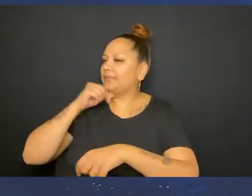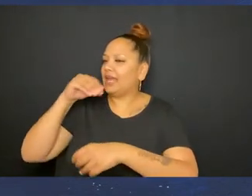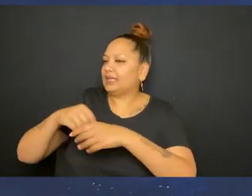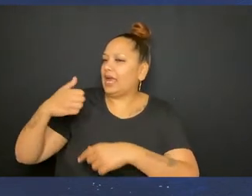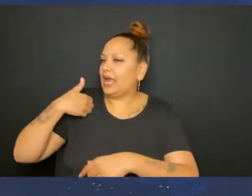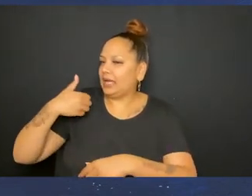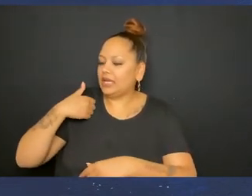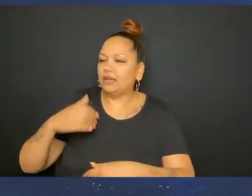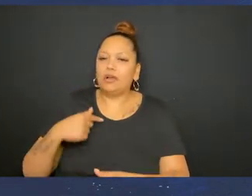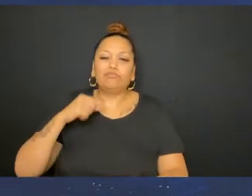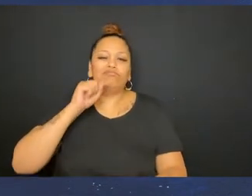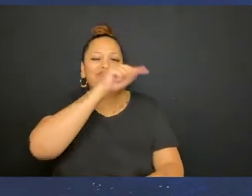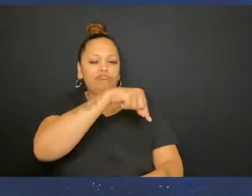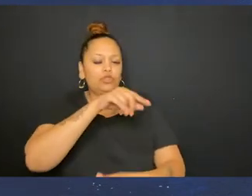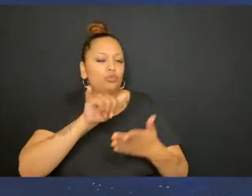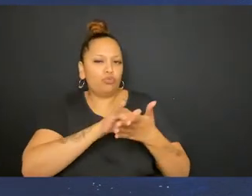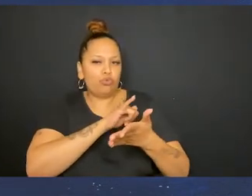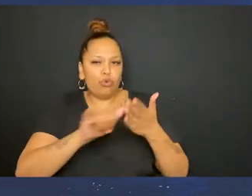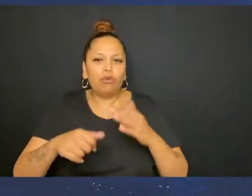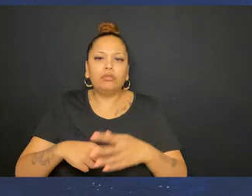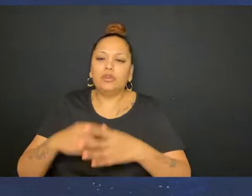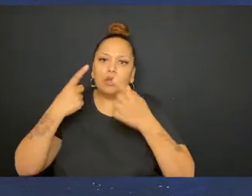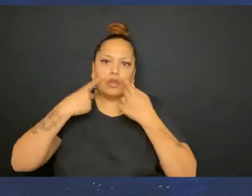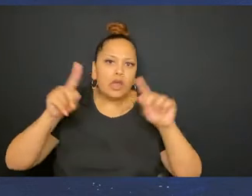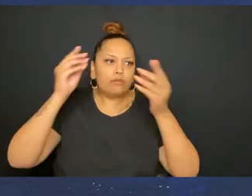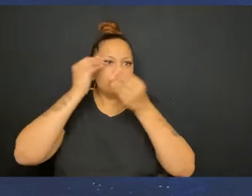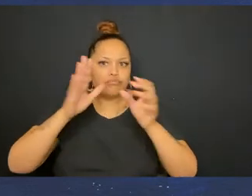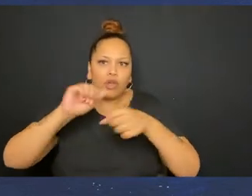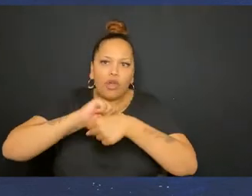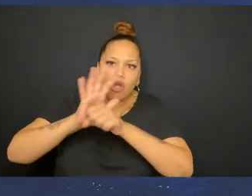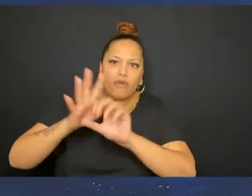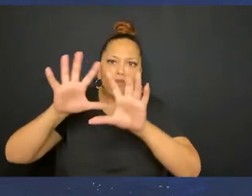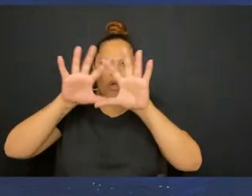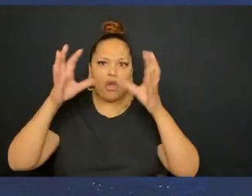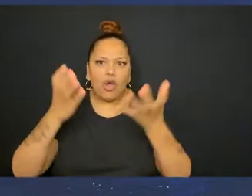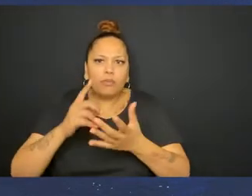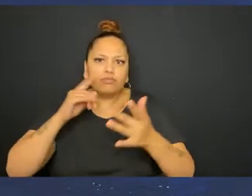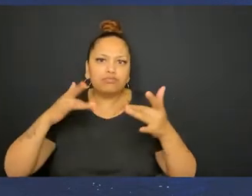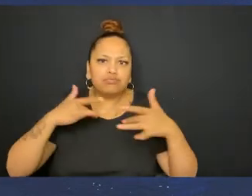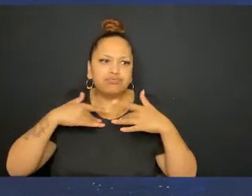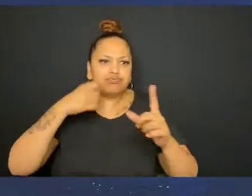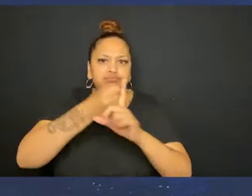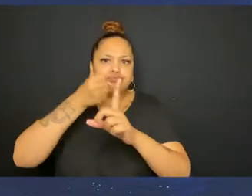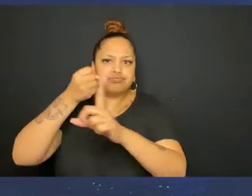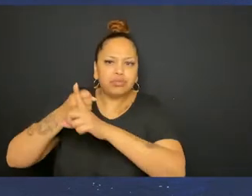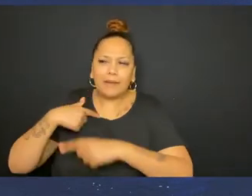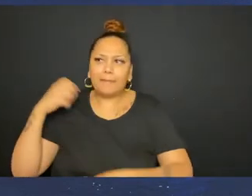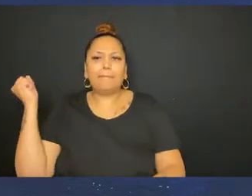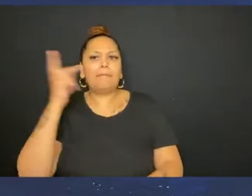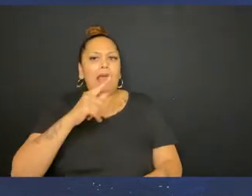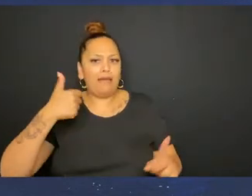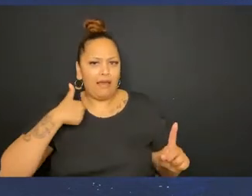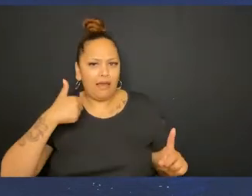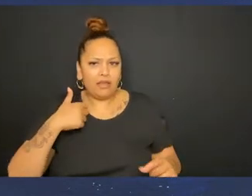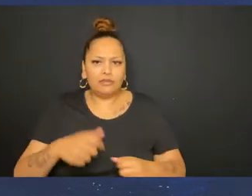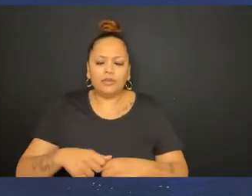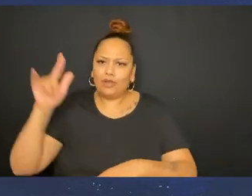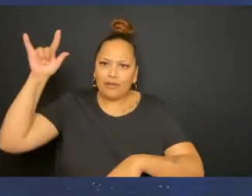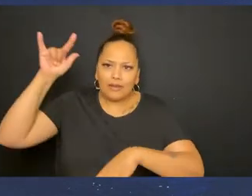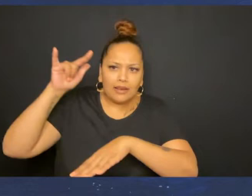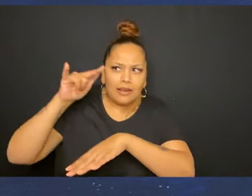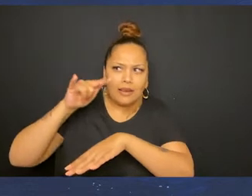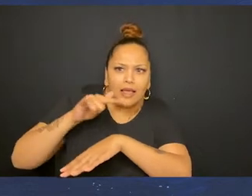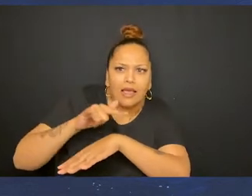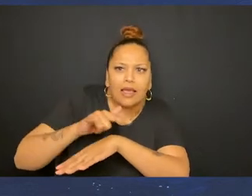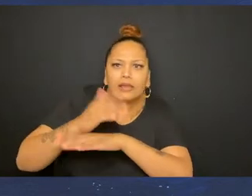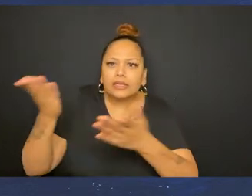2020 I was not in Canada at the time I was in New York It was announced that, like, COVID was globally a concern When I got back